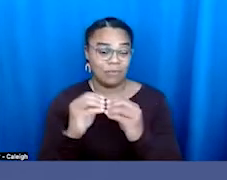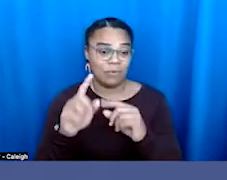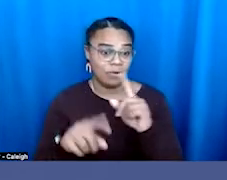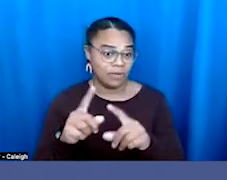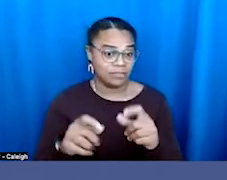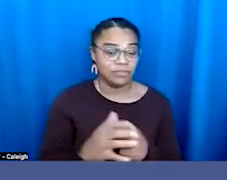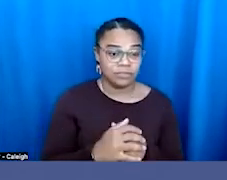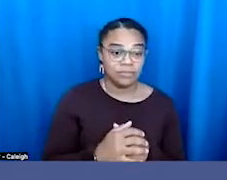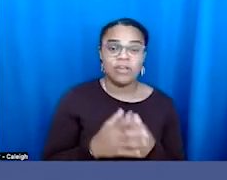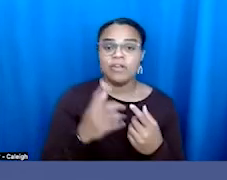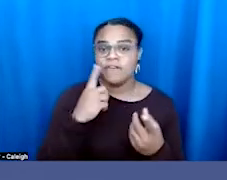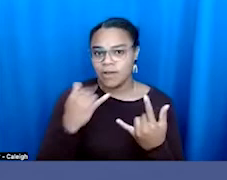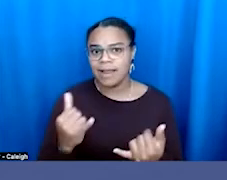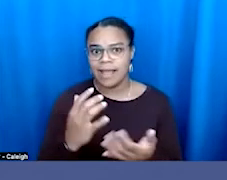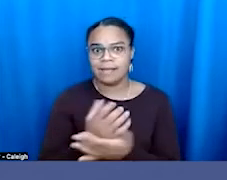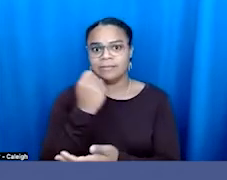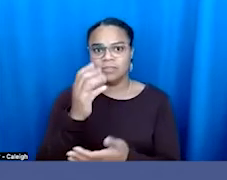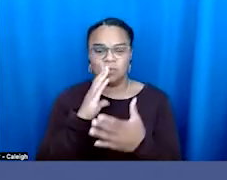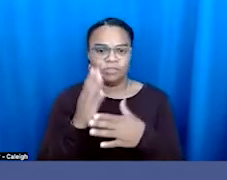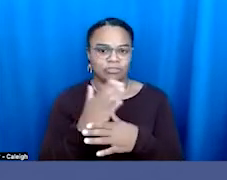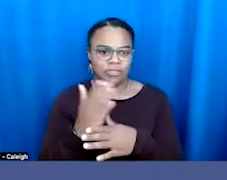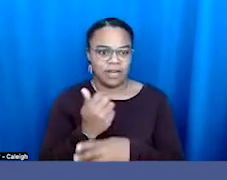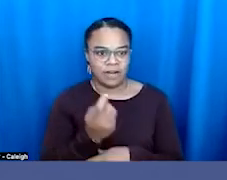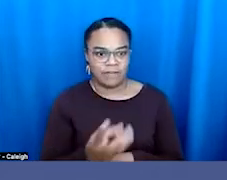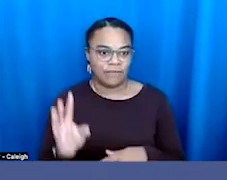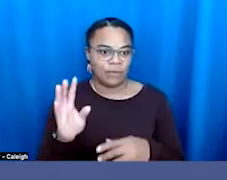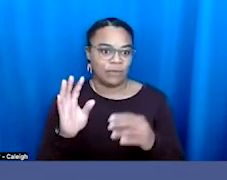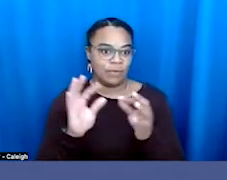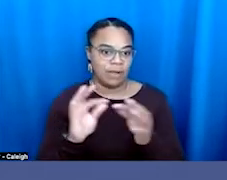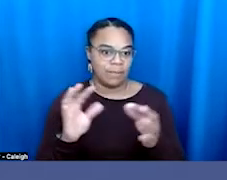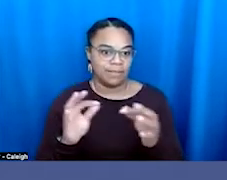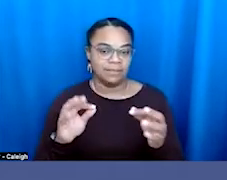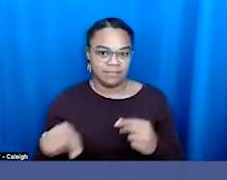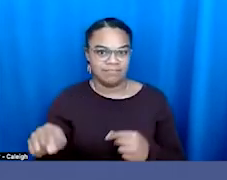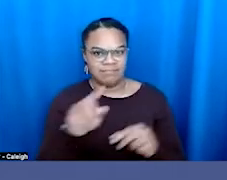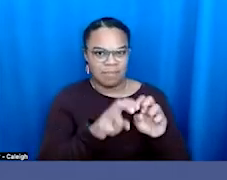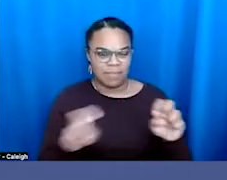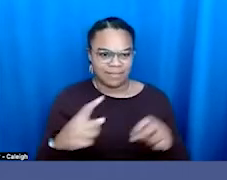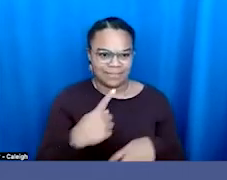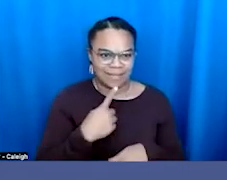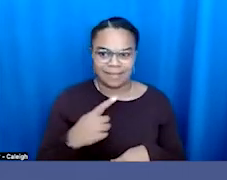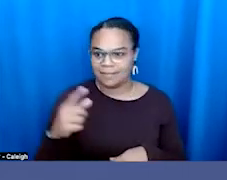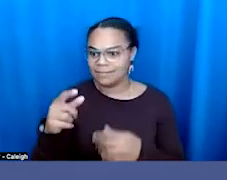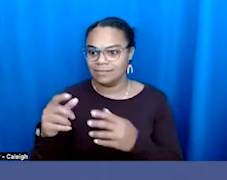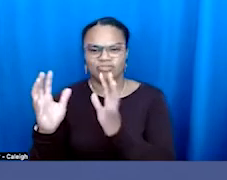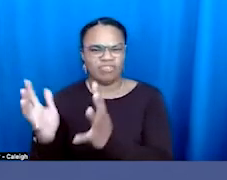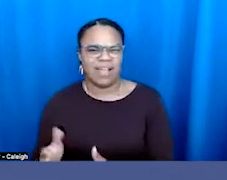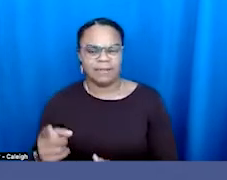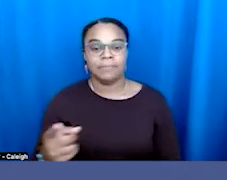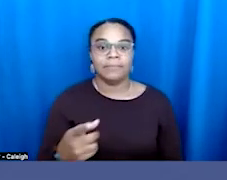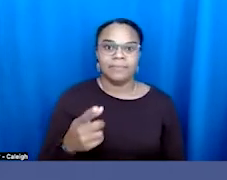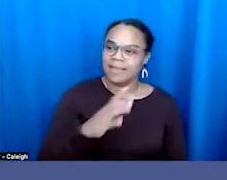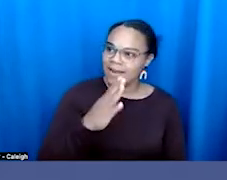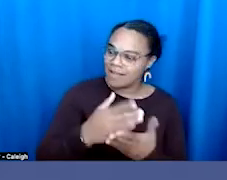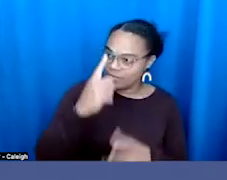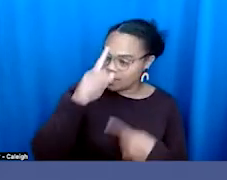a couple of the things some of the participants have said. It never occurred to me that trans folks would have issues with voter ID